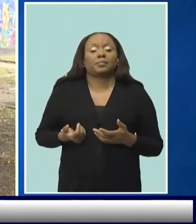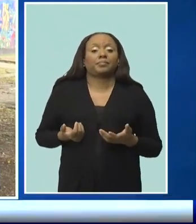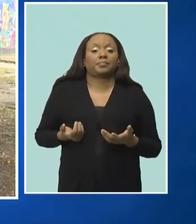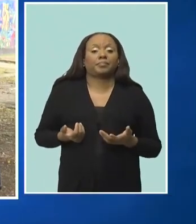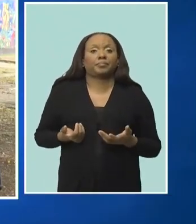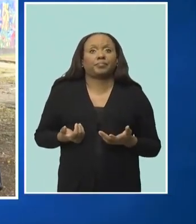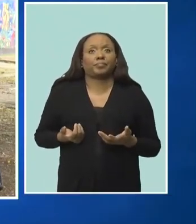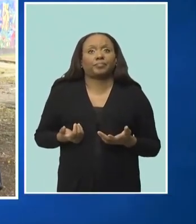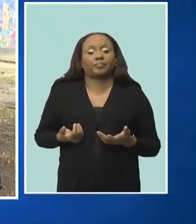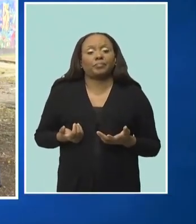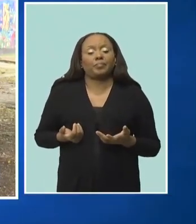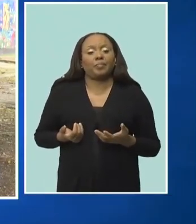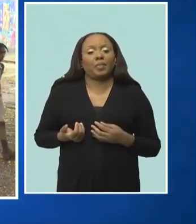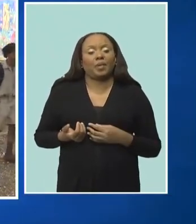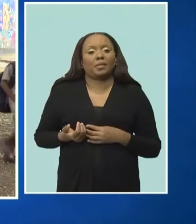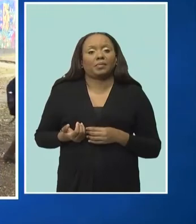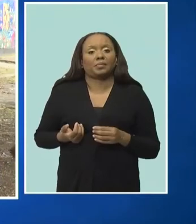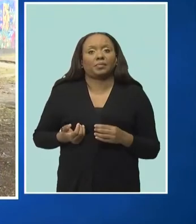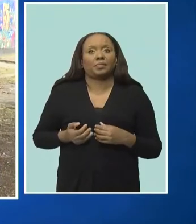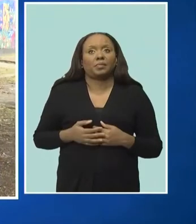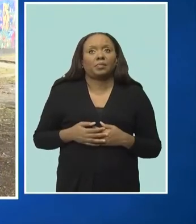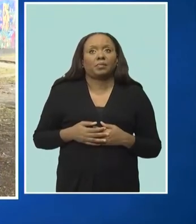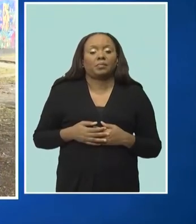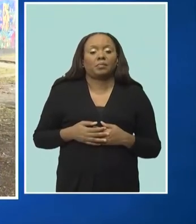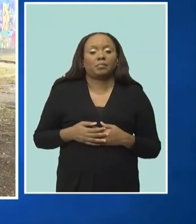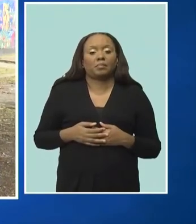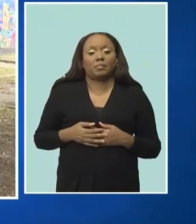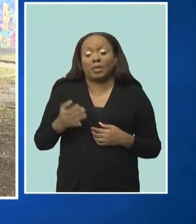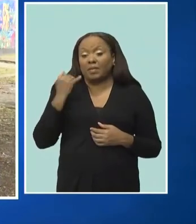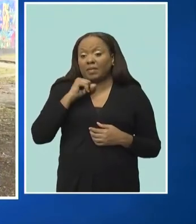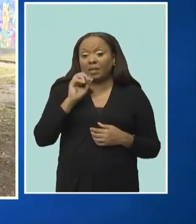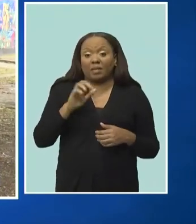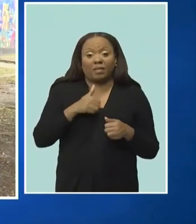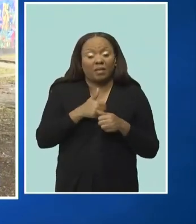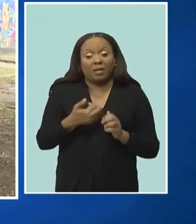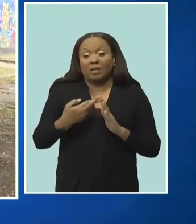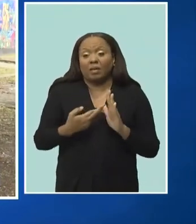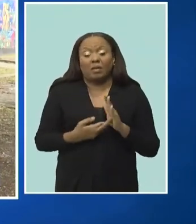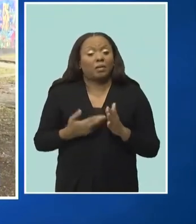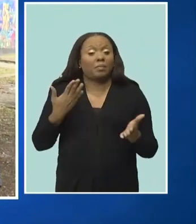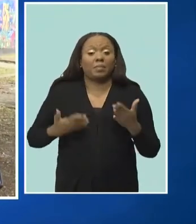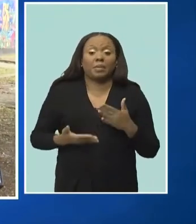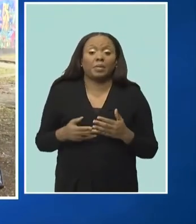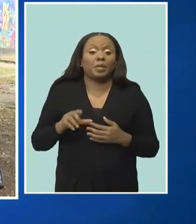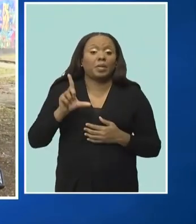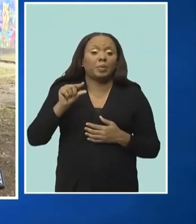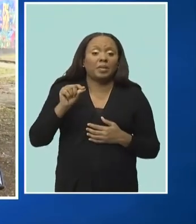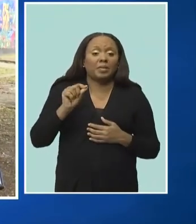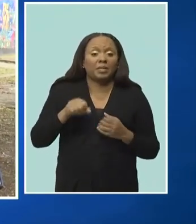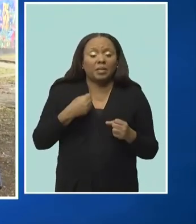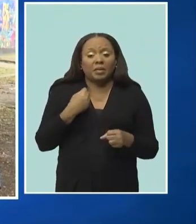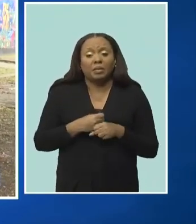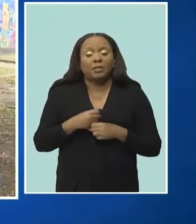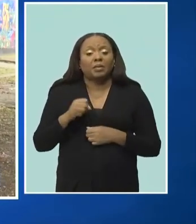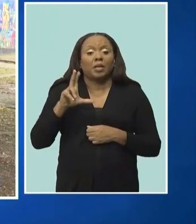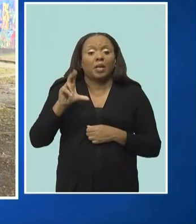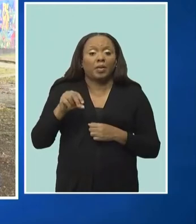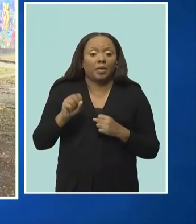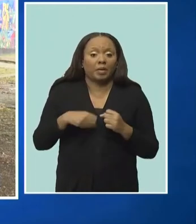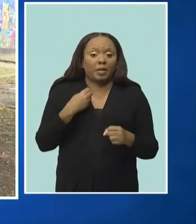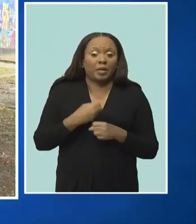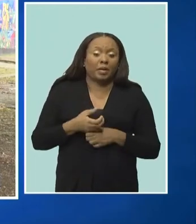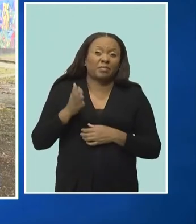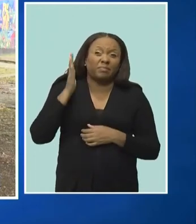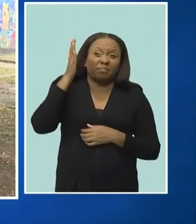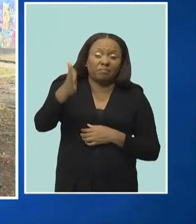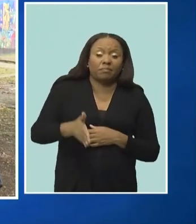up possibly with a population 20, 30 years down the road that will not be able to contribute